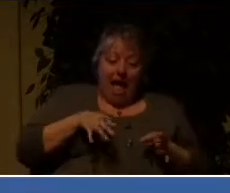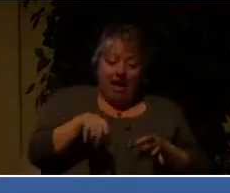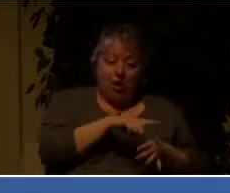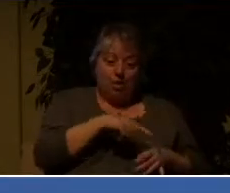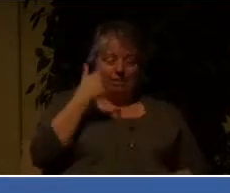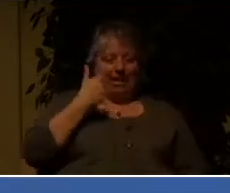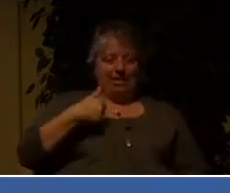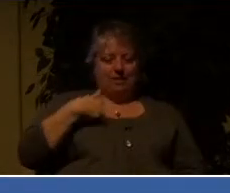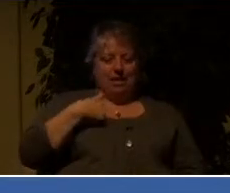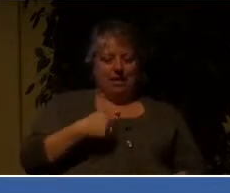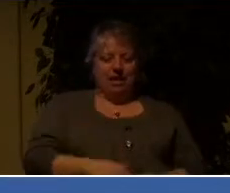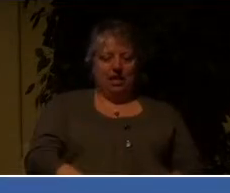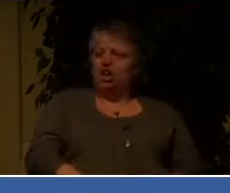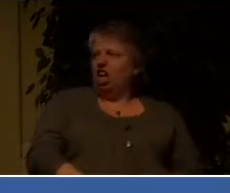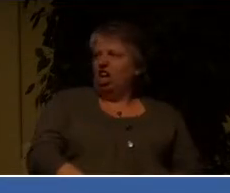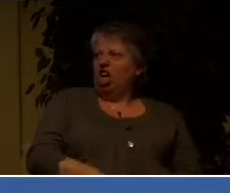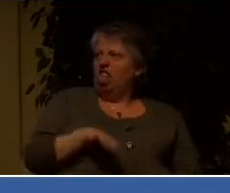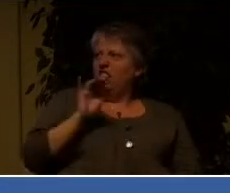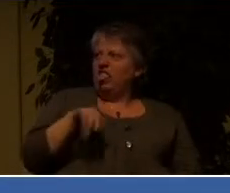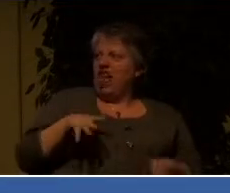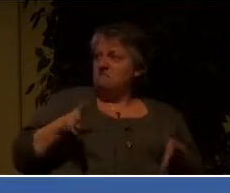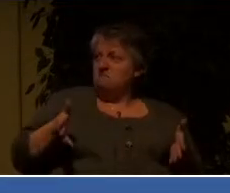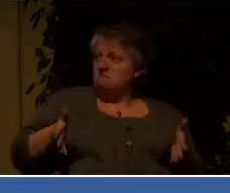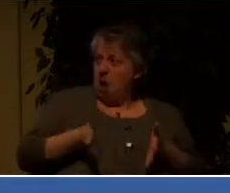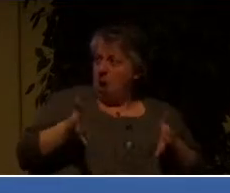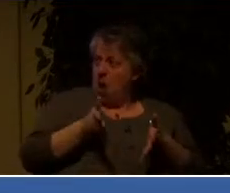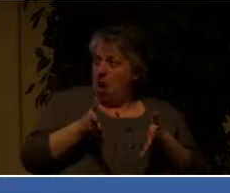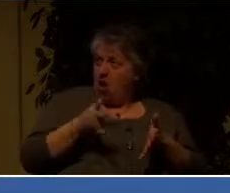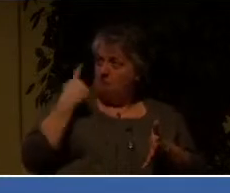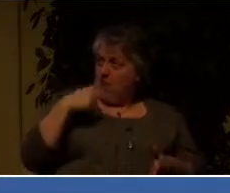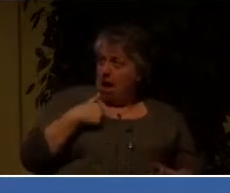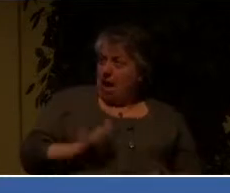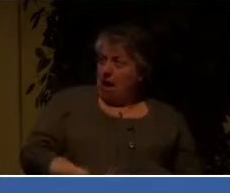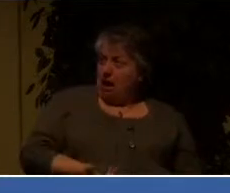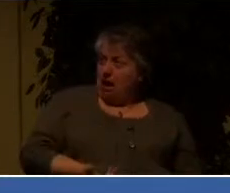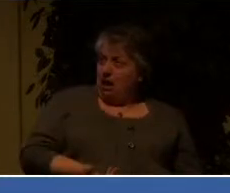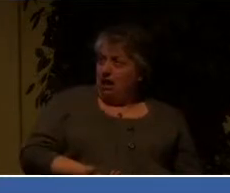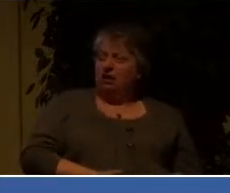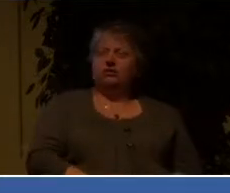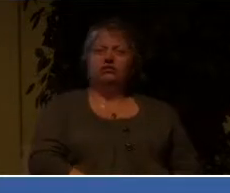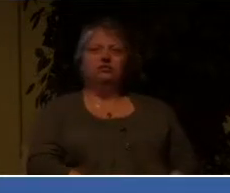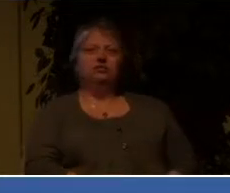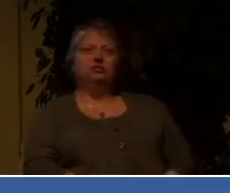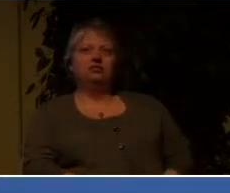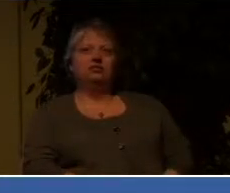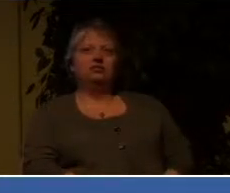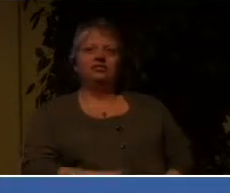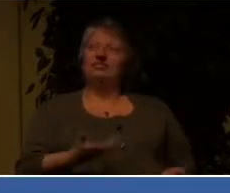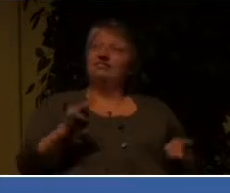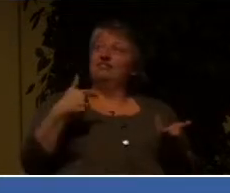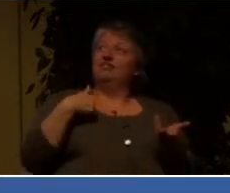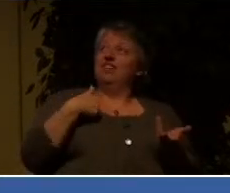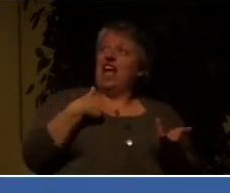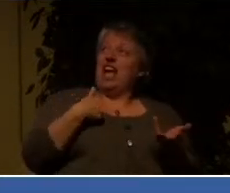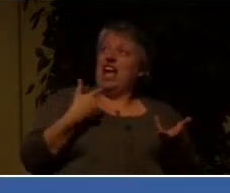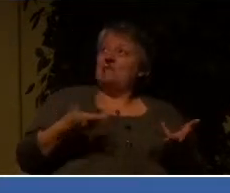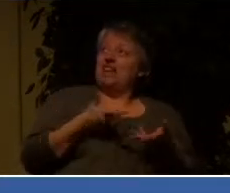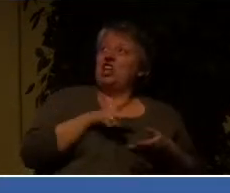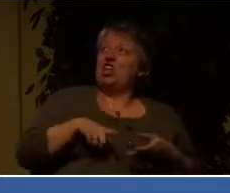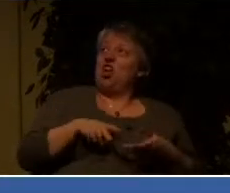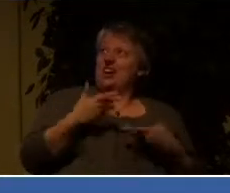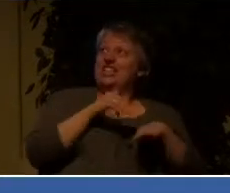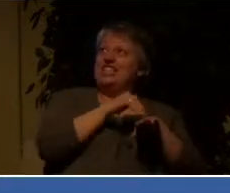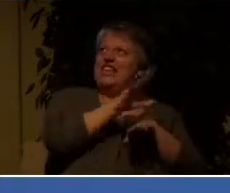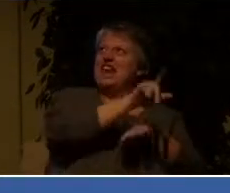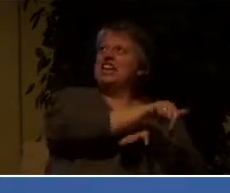would really just be a great motivator to get you going on this grand, like, you know, here I am, Lord, send somebody else, really